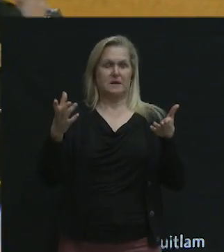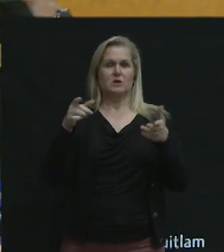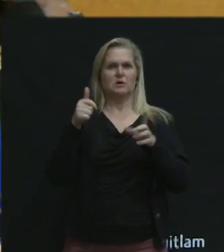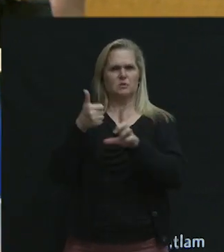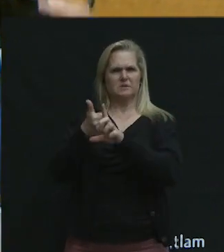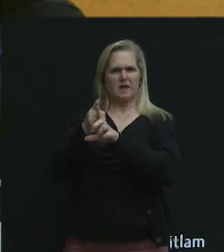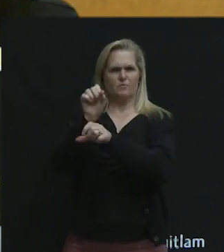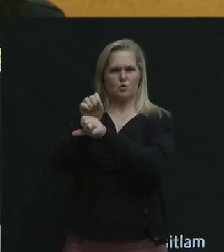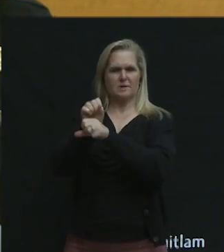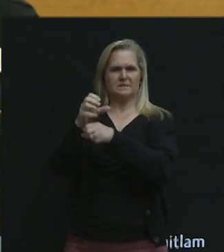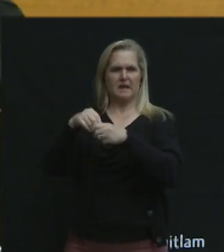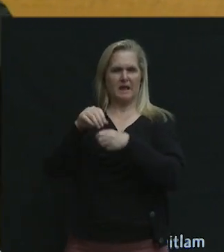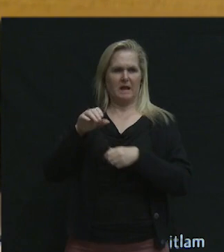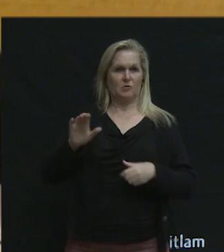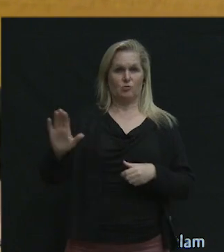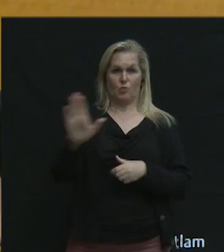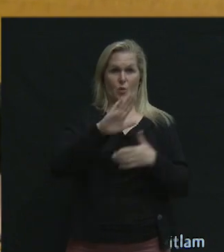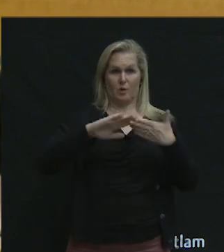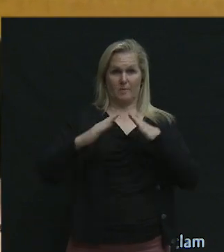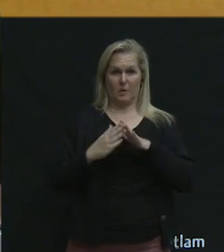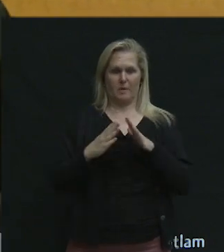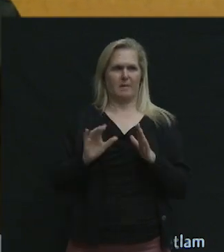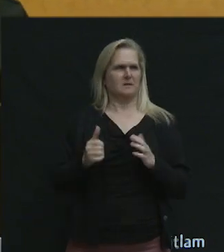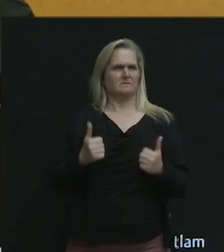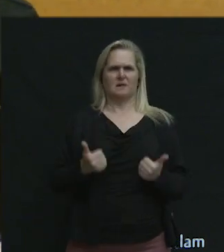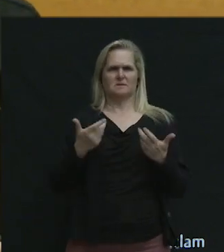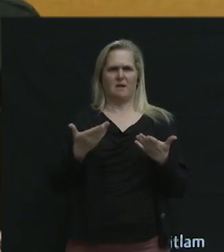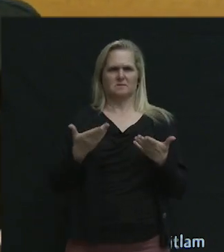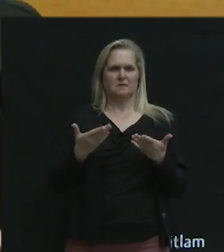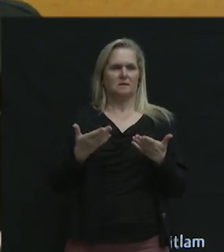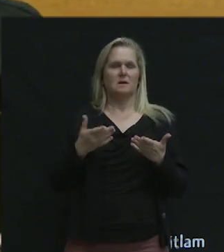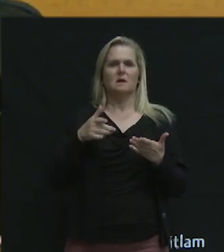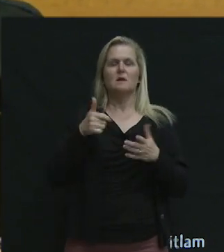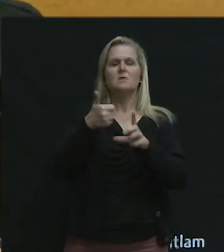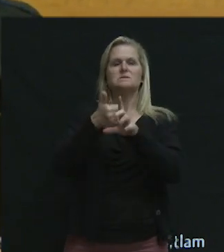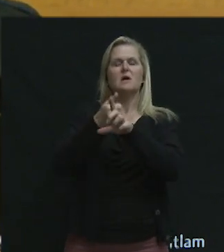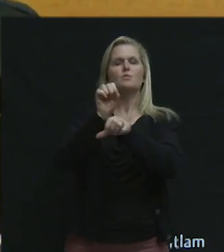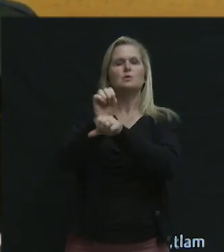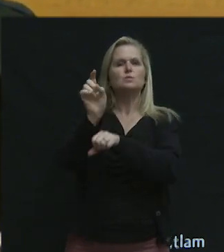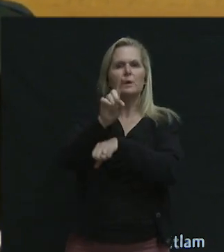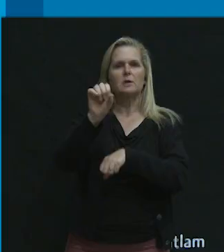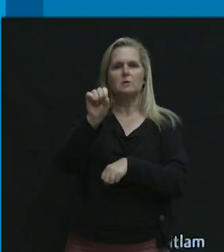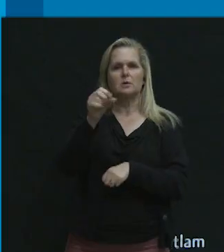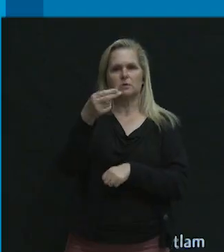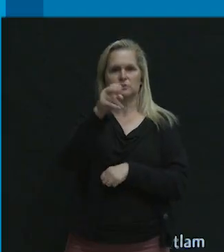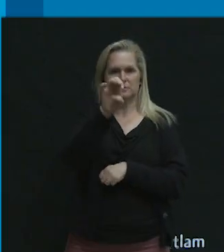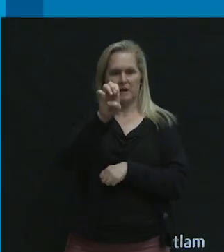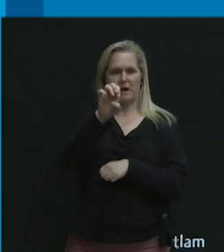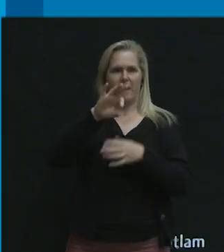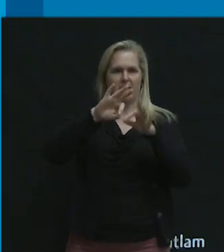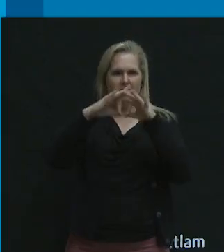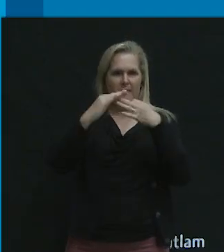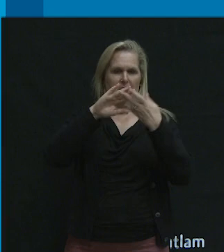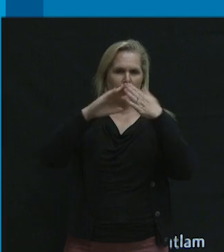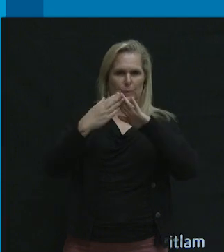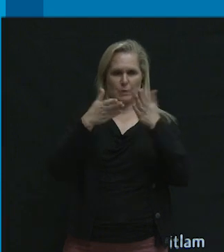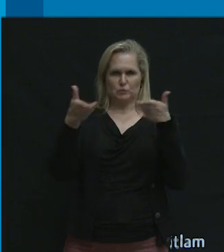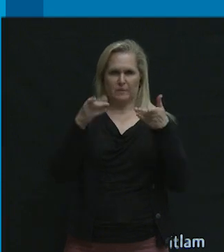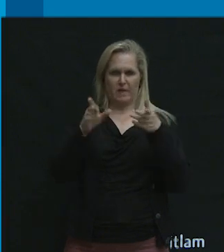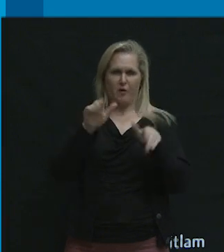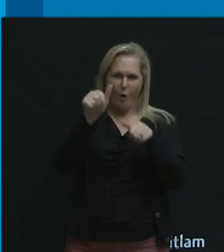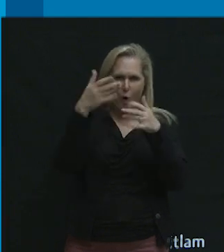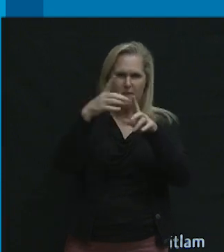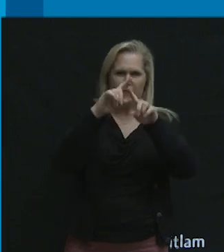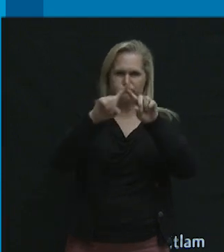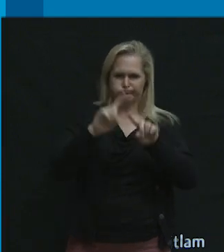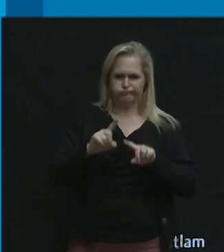She works in your community, so this is fantastic at the Share Family and Community Services where they offer all sorts of